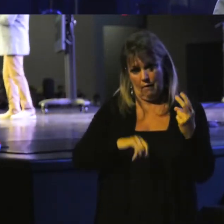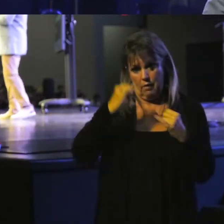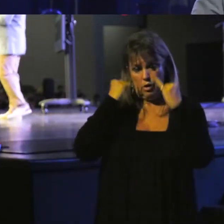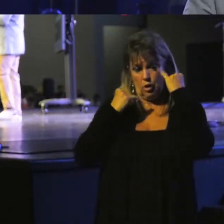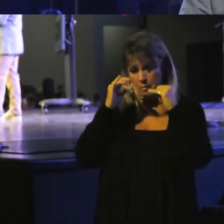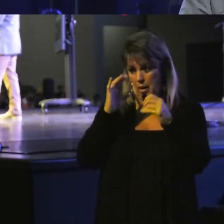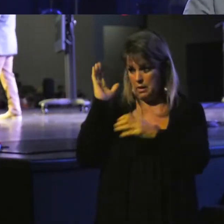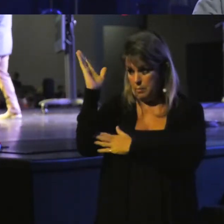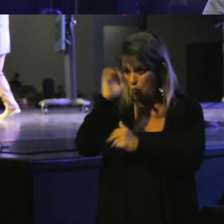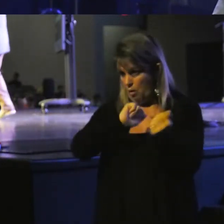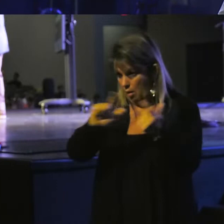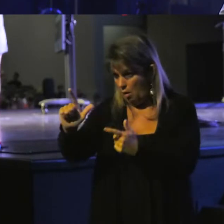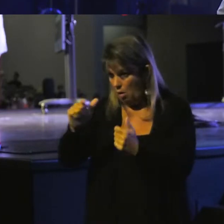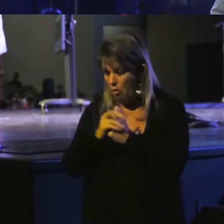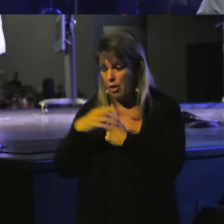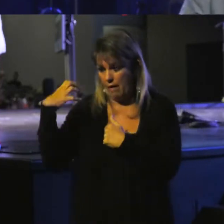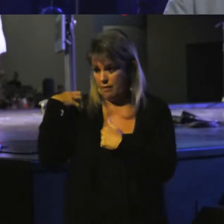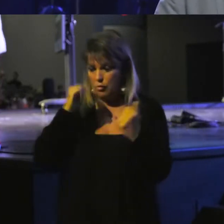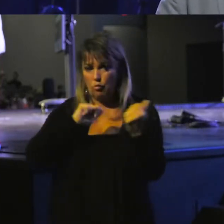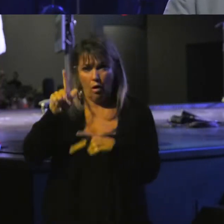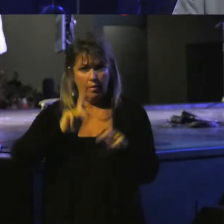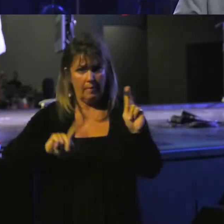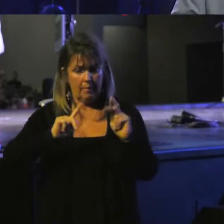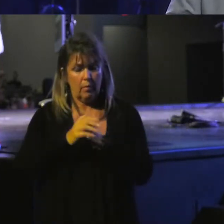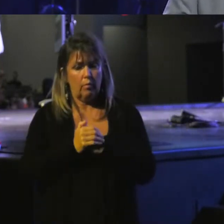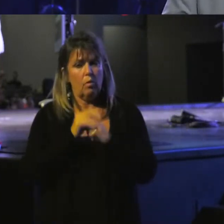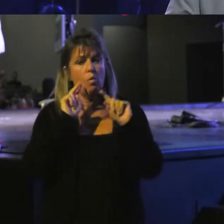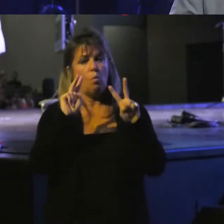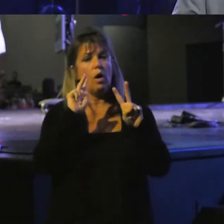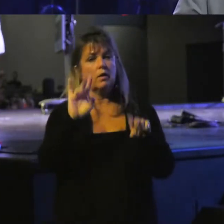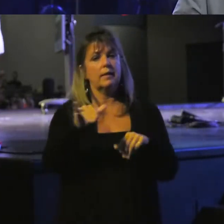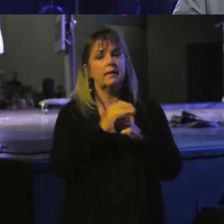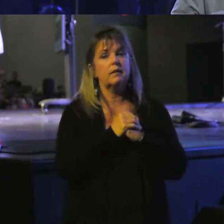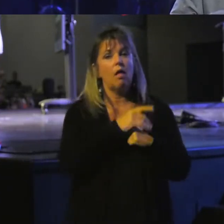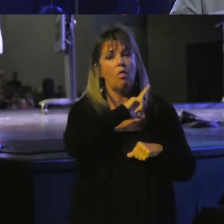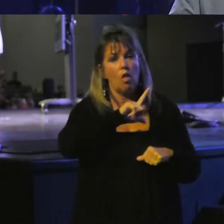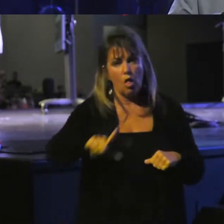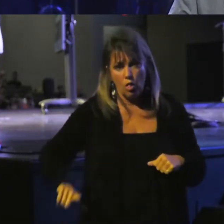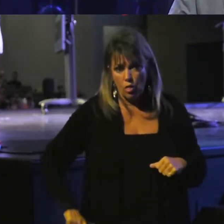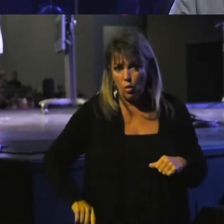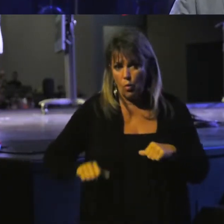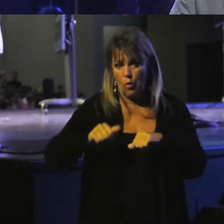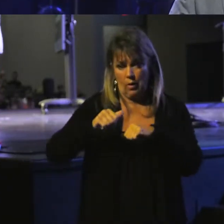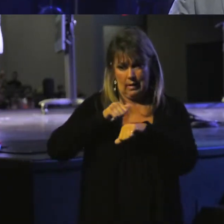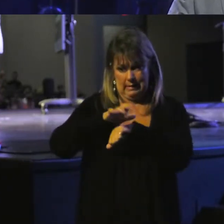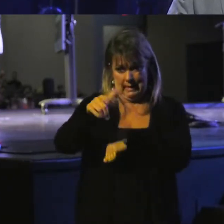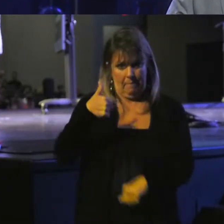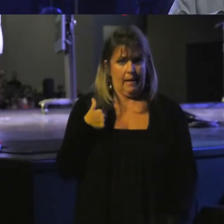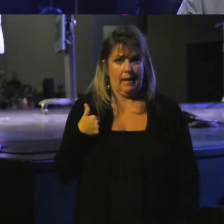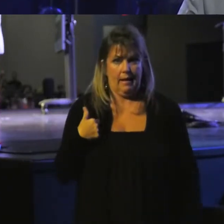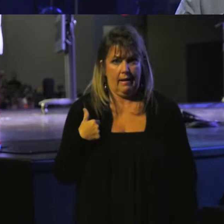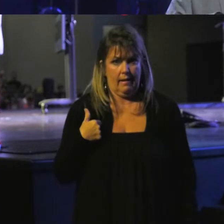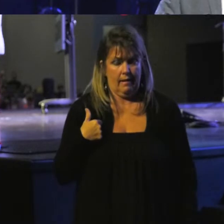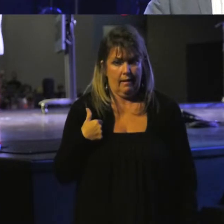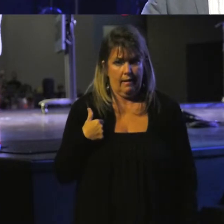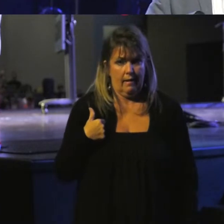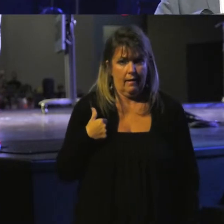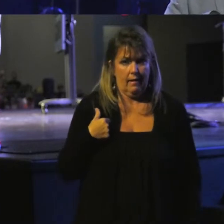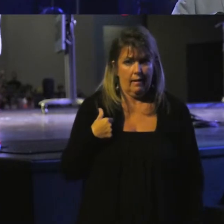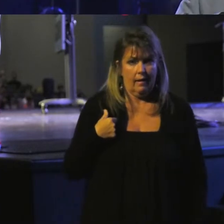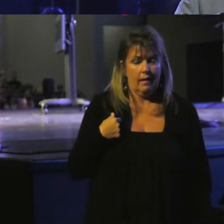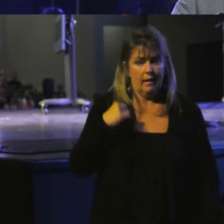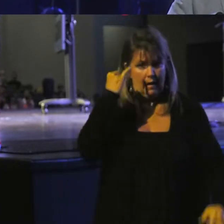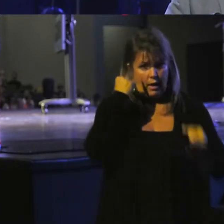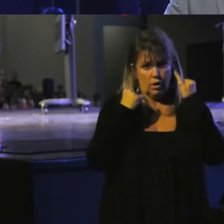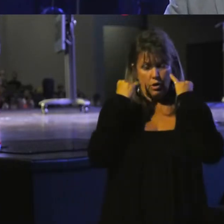spoke to all the officials and all the people. Now watch this. The Lord sent me. Notice that Jeremiah